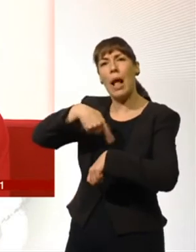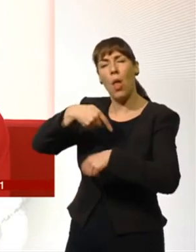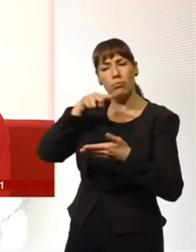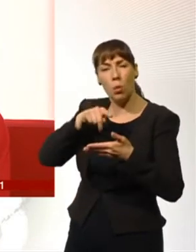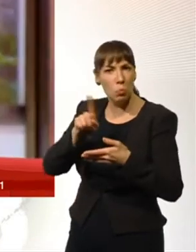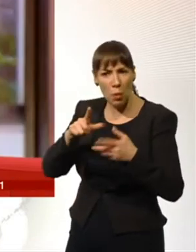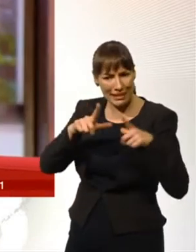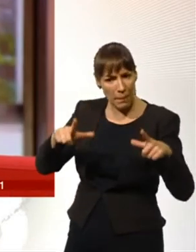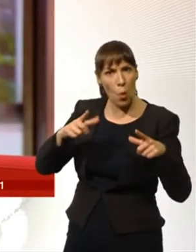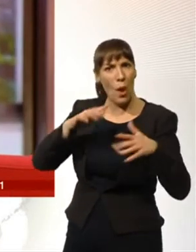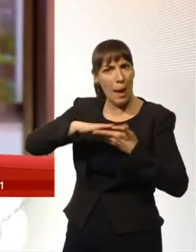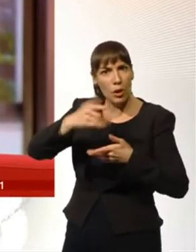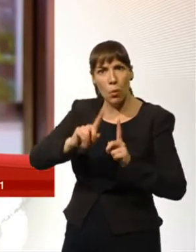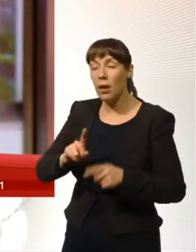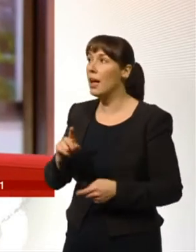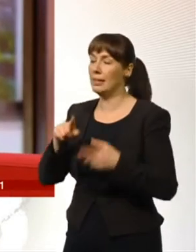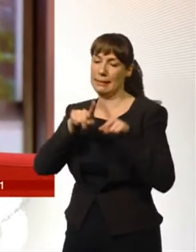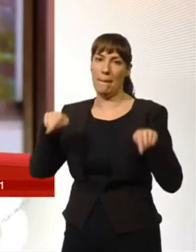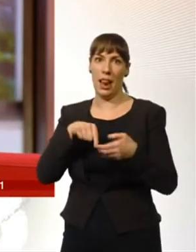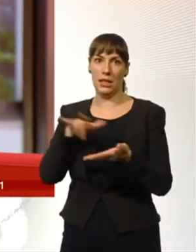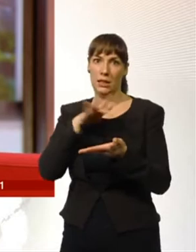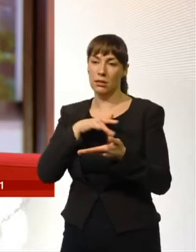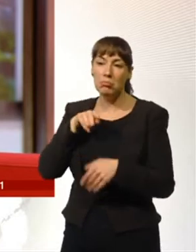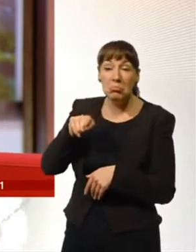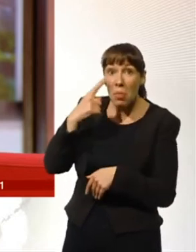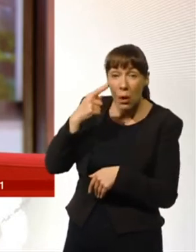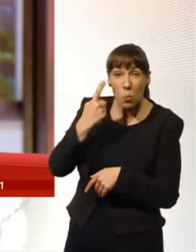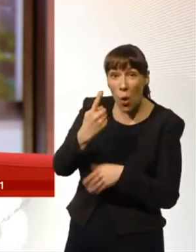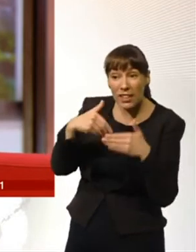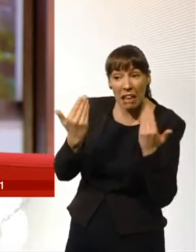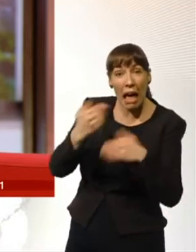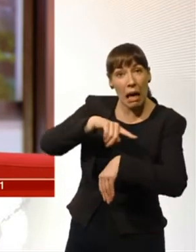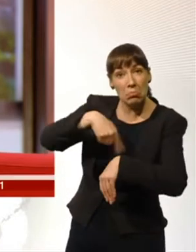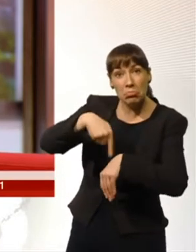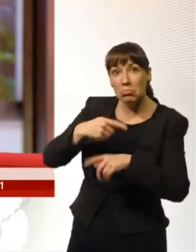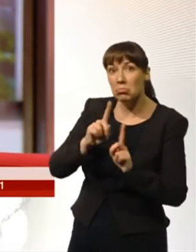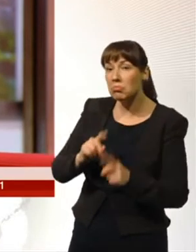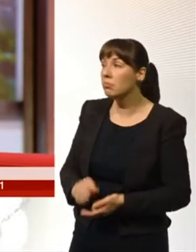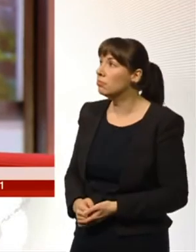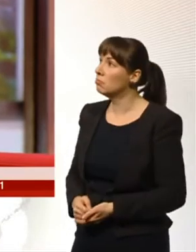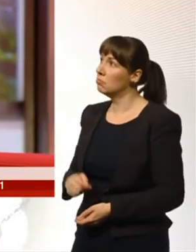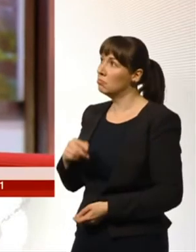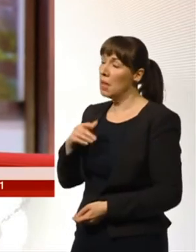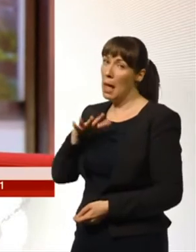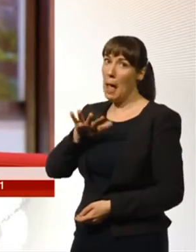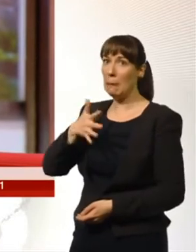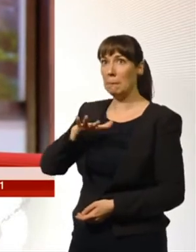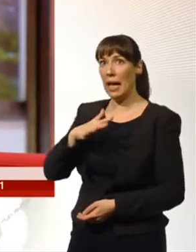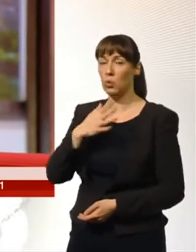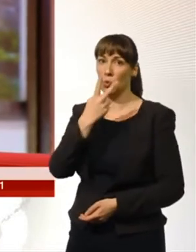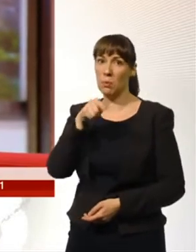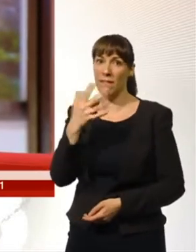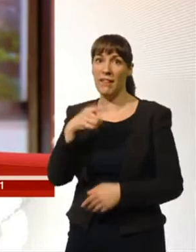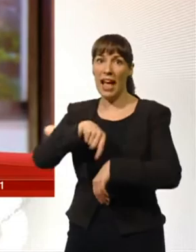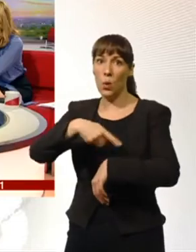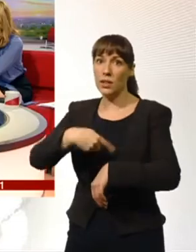look at or is it a laptop? Tablet. And how much time do you spend on it a day, do you think? About two and a half hours. Do